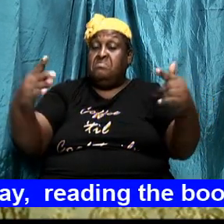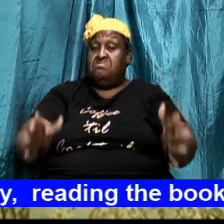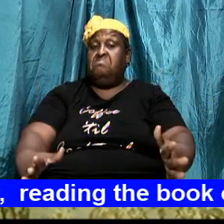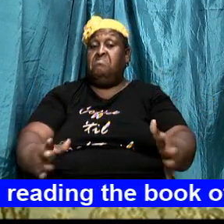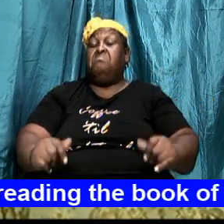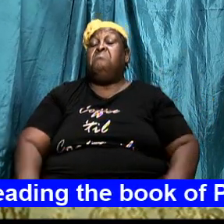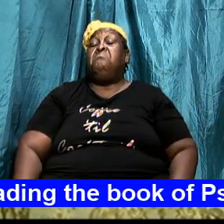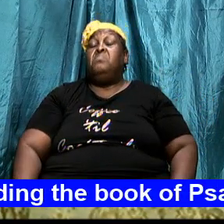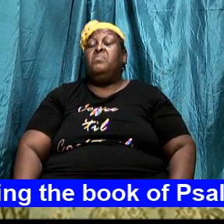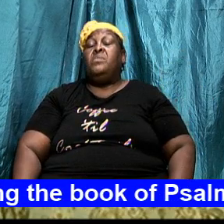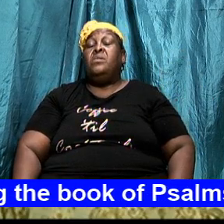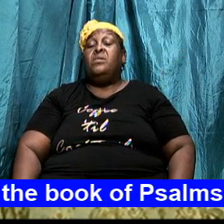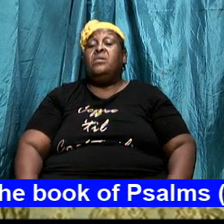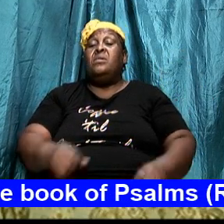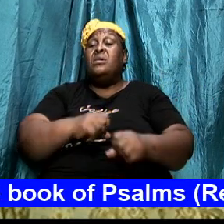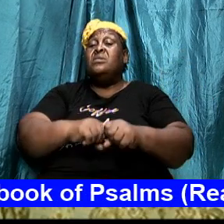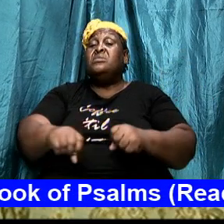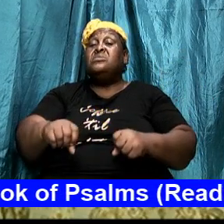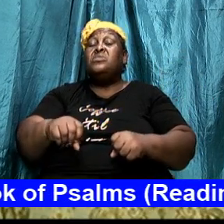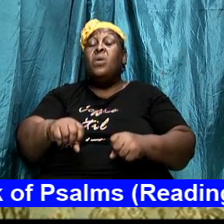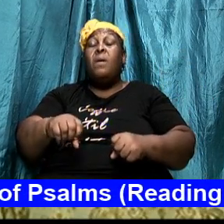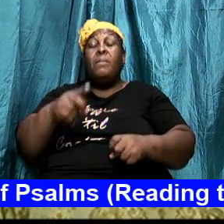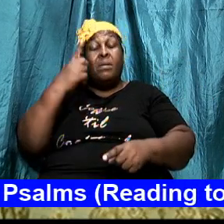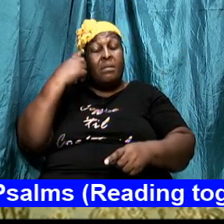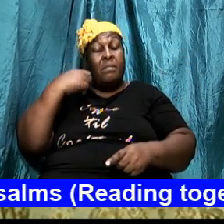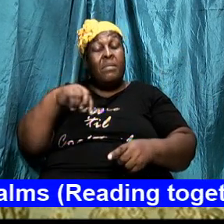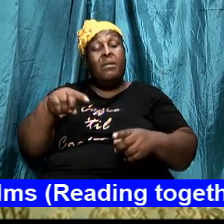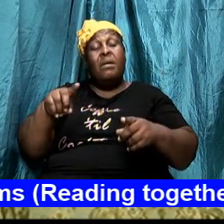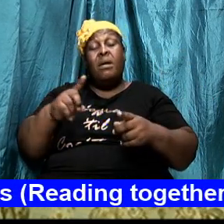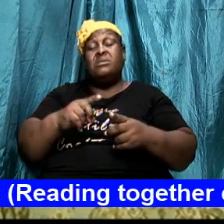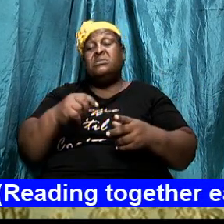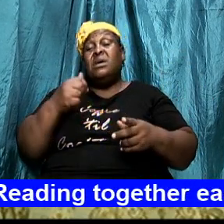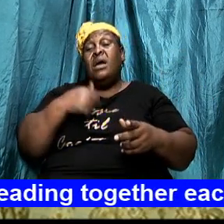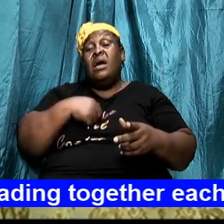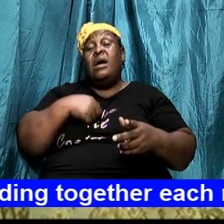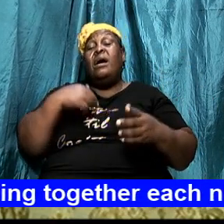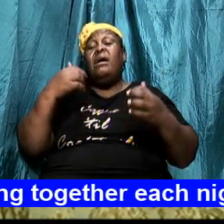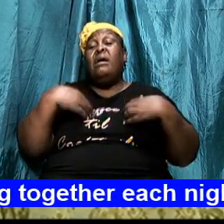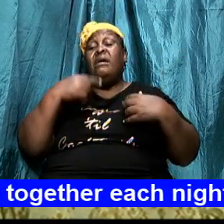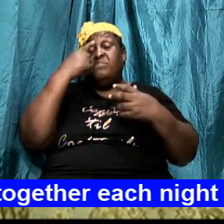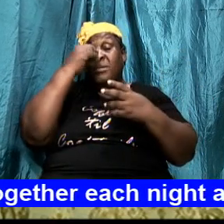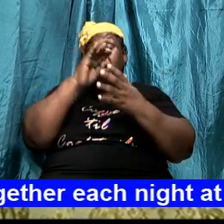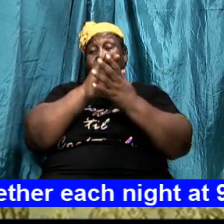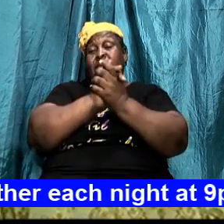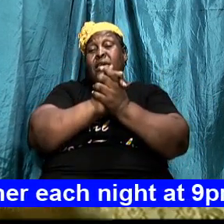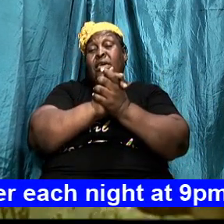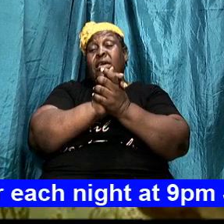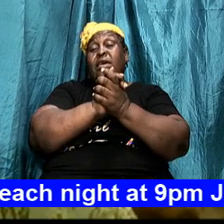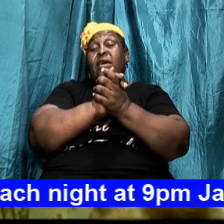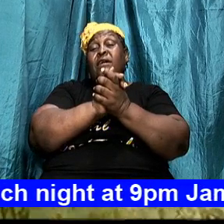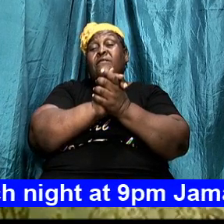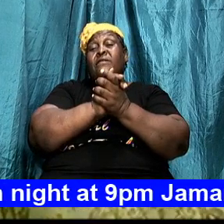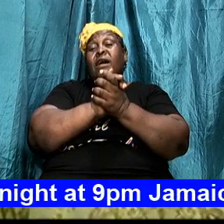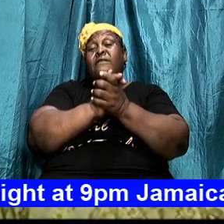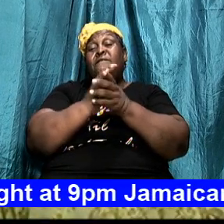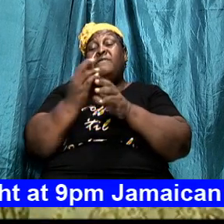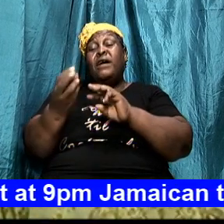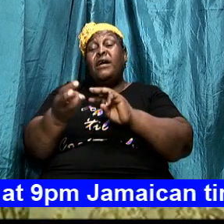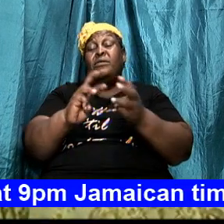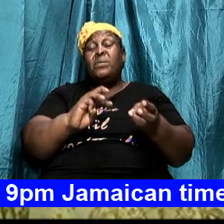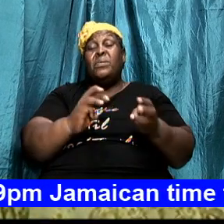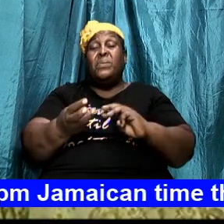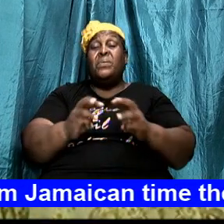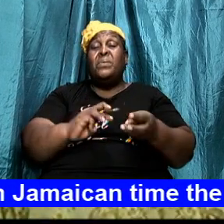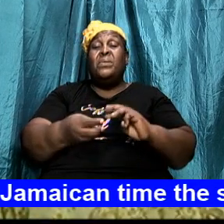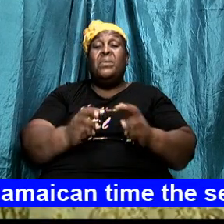so because I have standards and I have values and I have belief and I have drawn my line I know